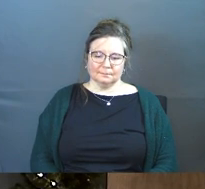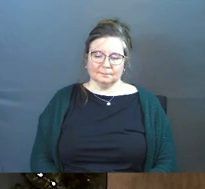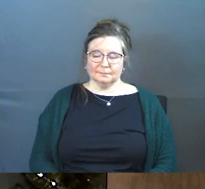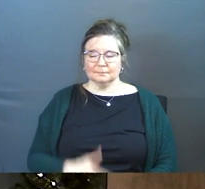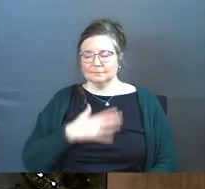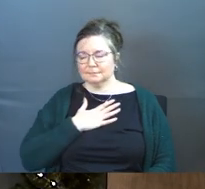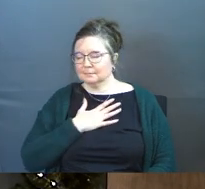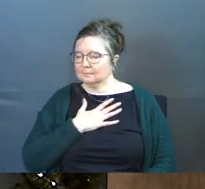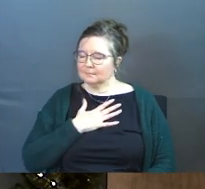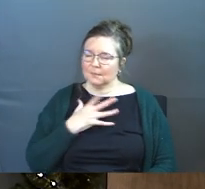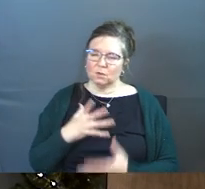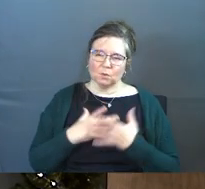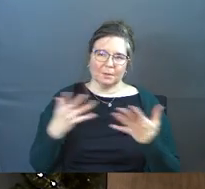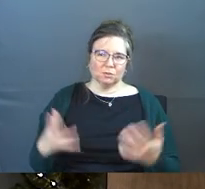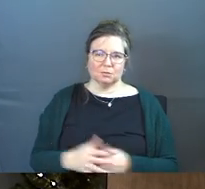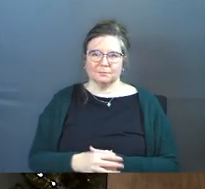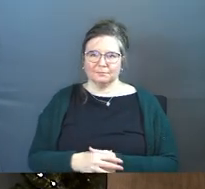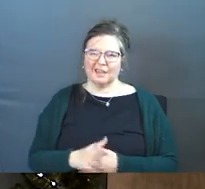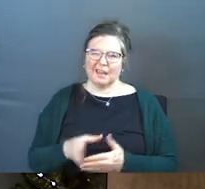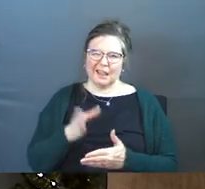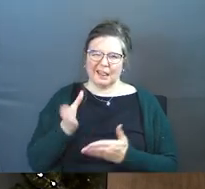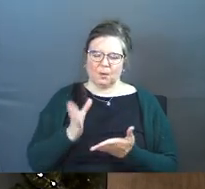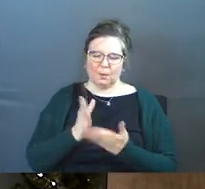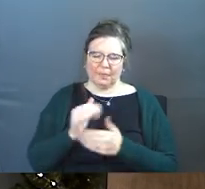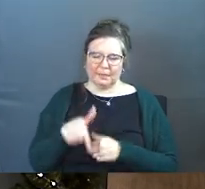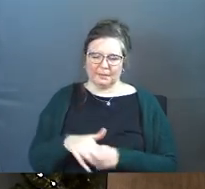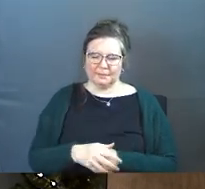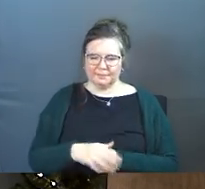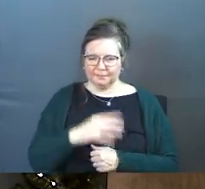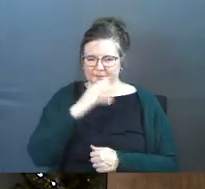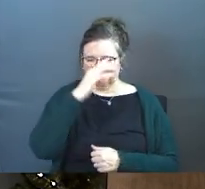oh there's so much I'll end with this